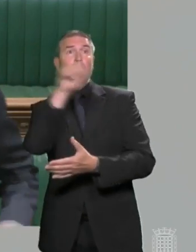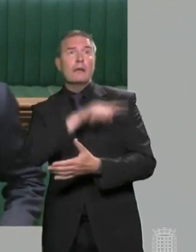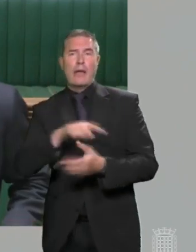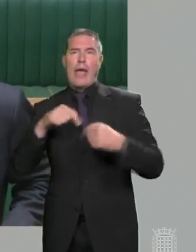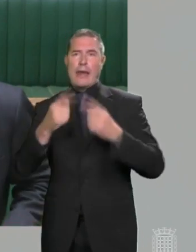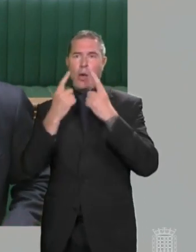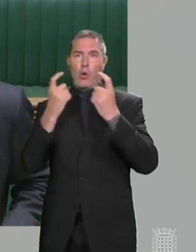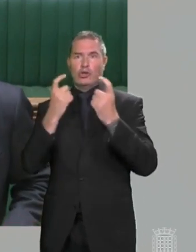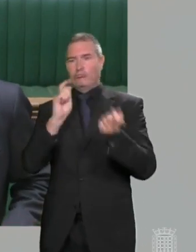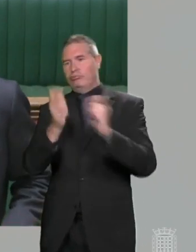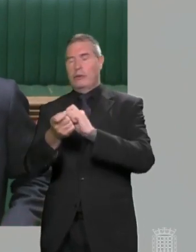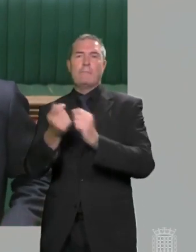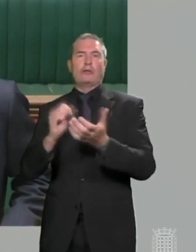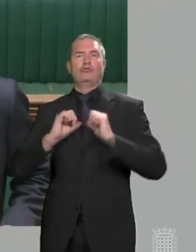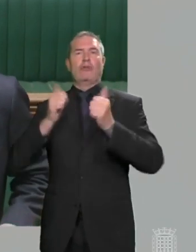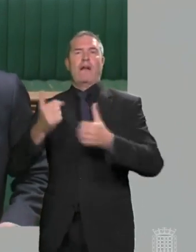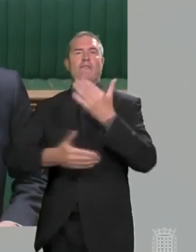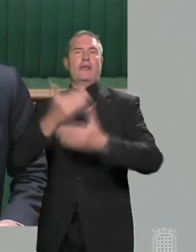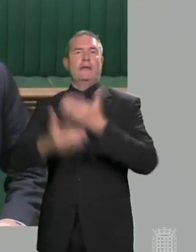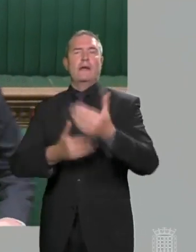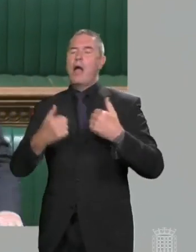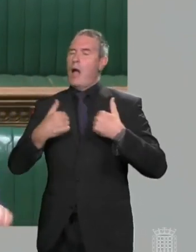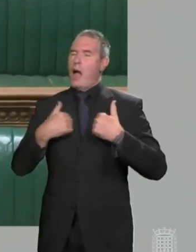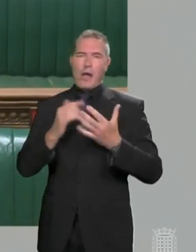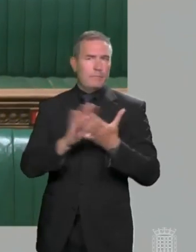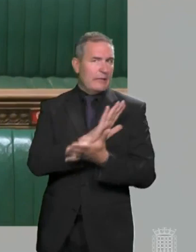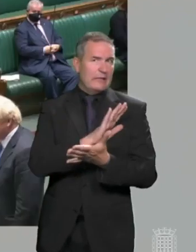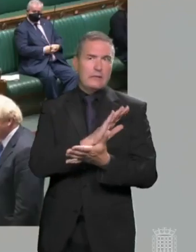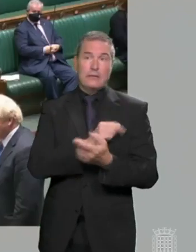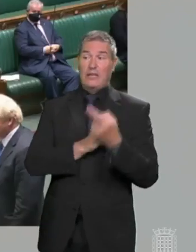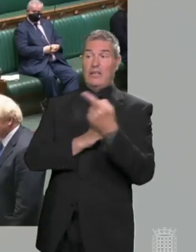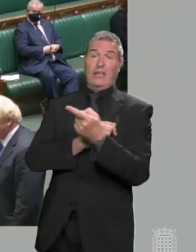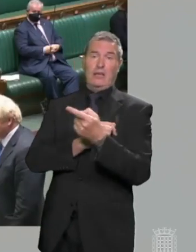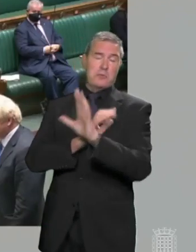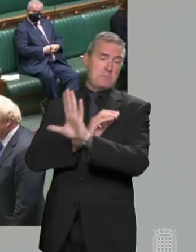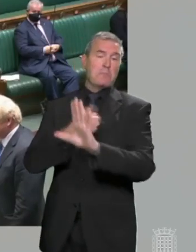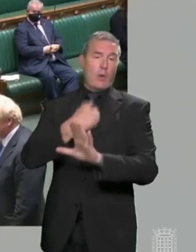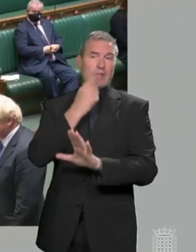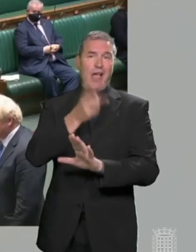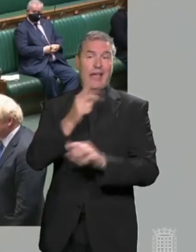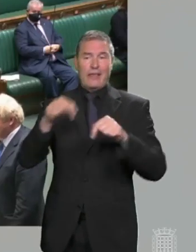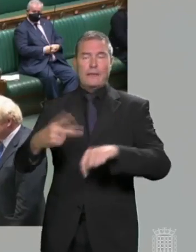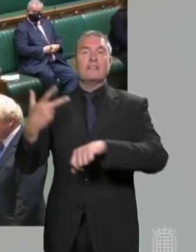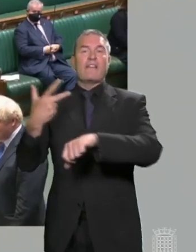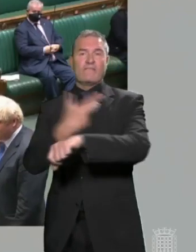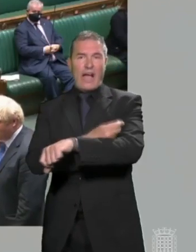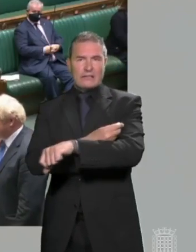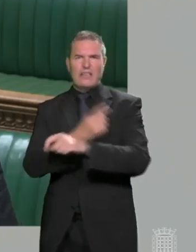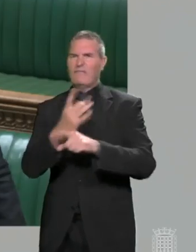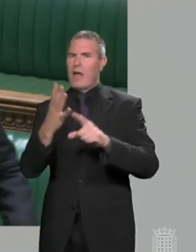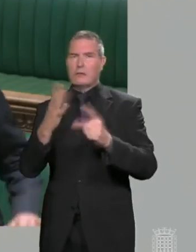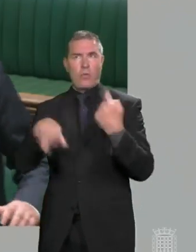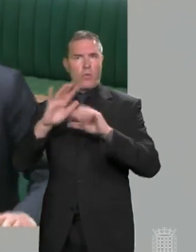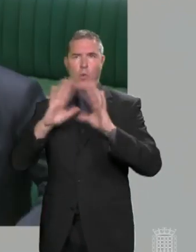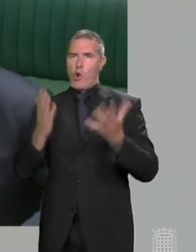our cautiously irreversible roadmap to freedom. I'm very pleased, and he should say it again, that we have one of the fastest vaccine rollouts anywhere in the world,